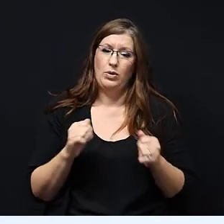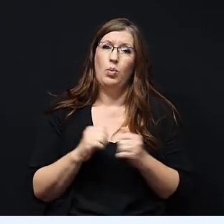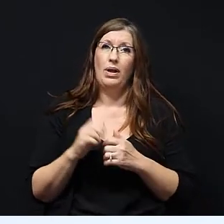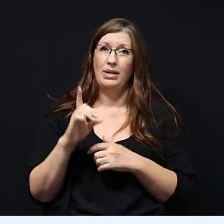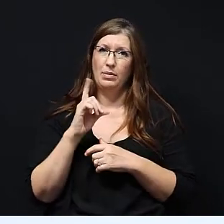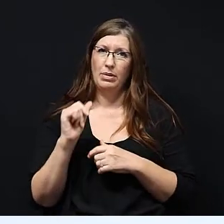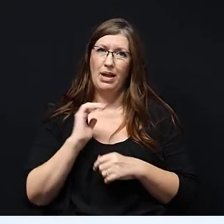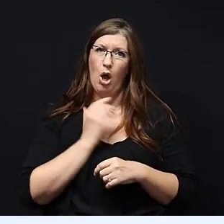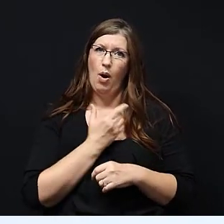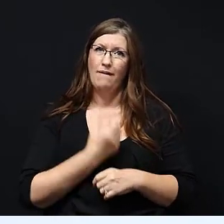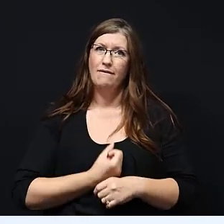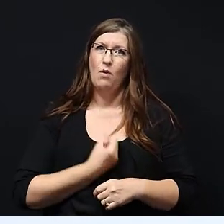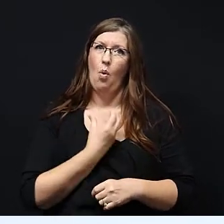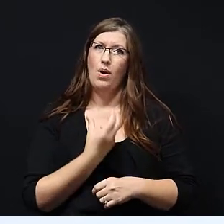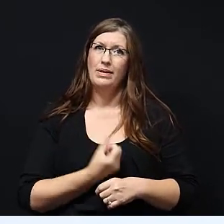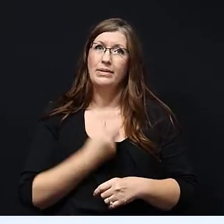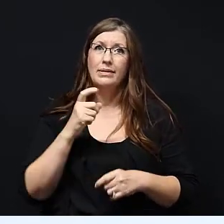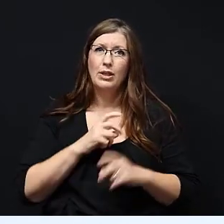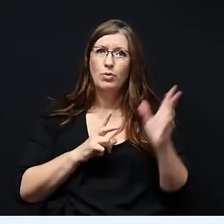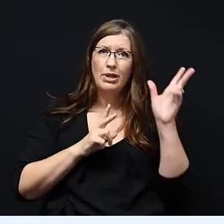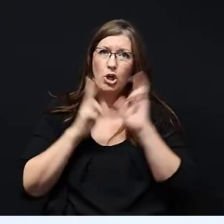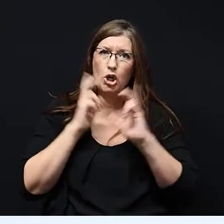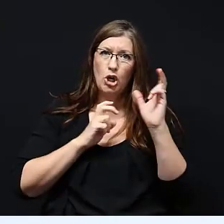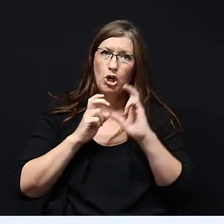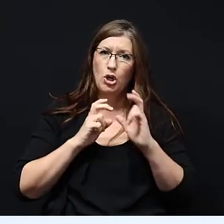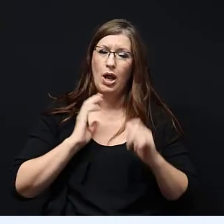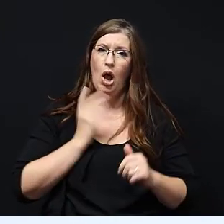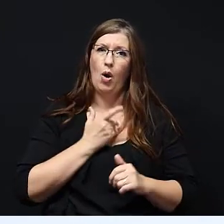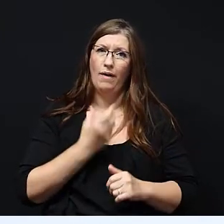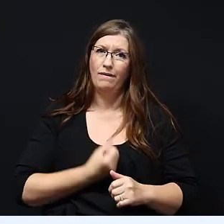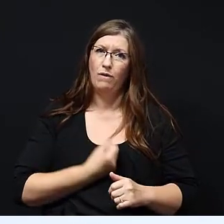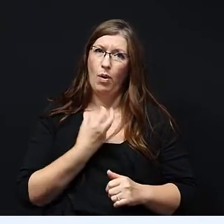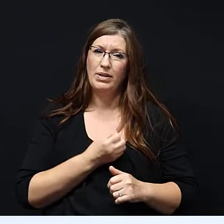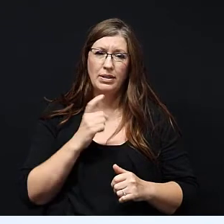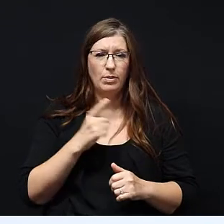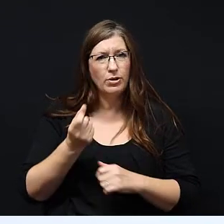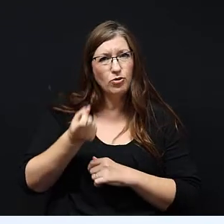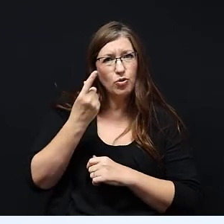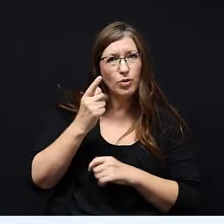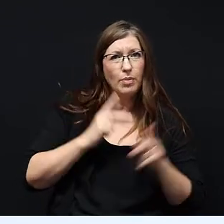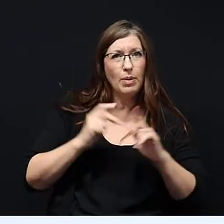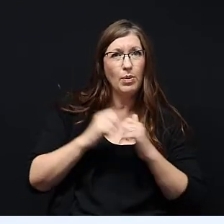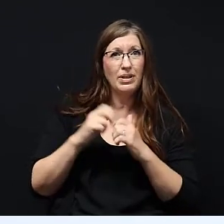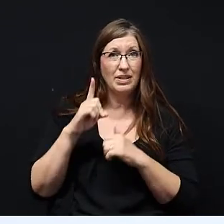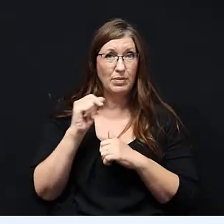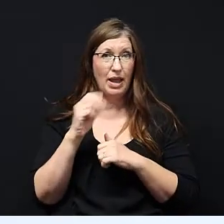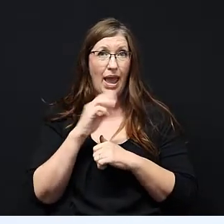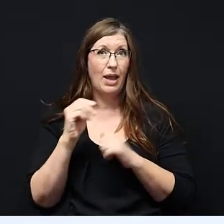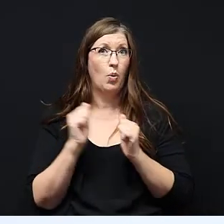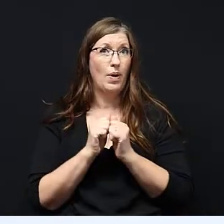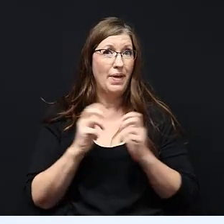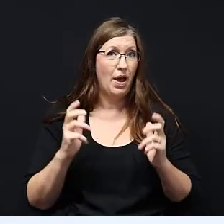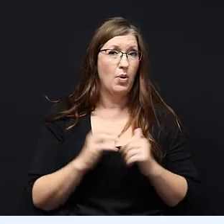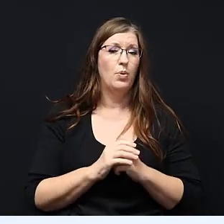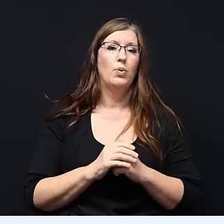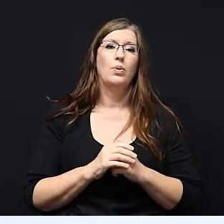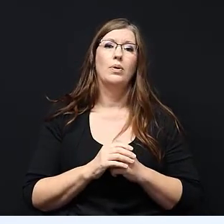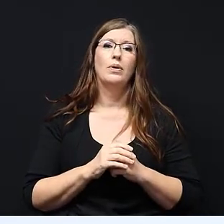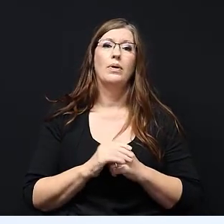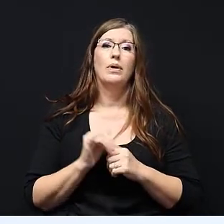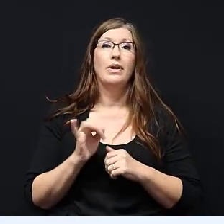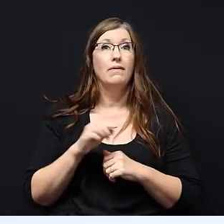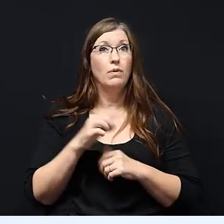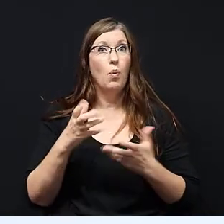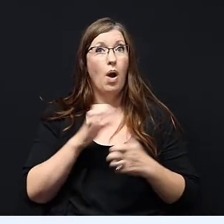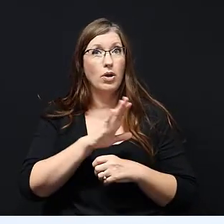disability our voices need to be heard. Our voices need to be heard as a person with a disability and without. And